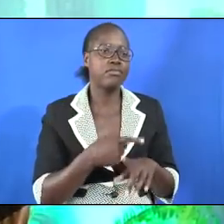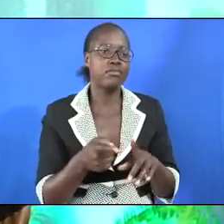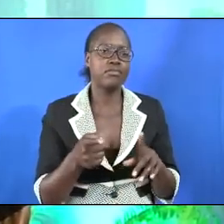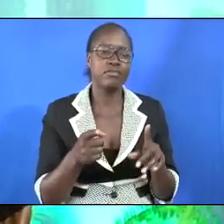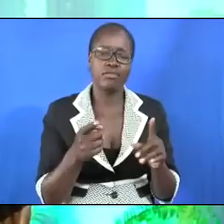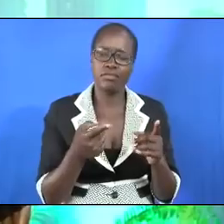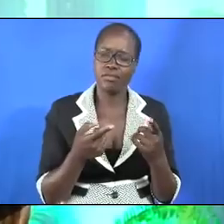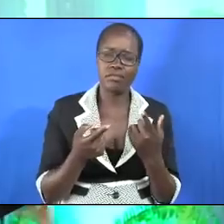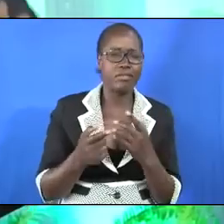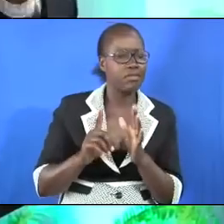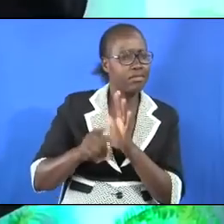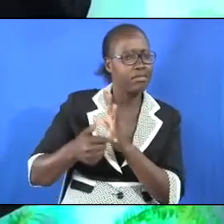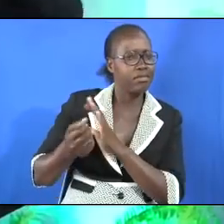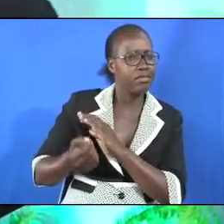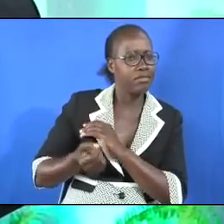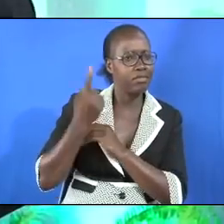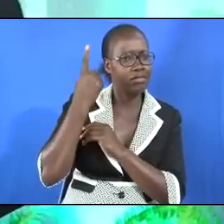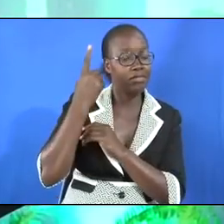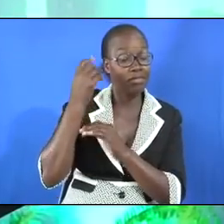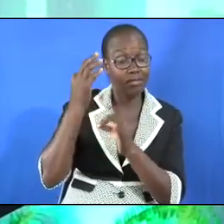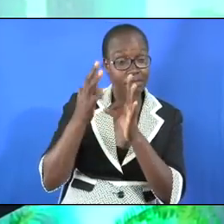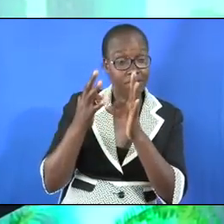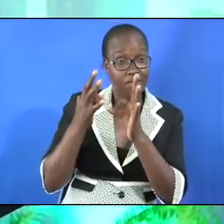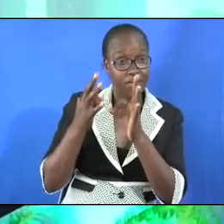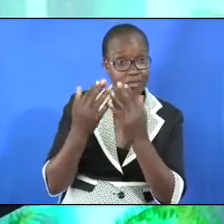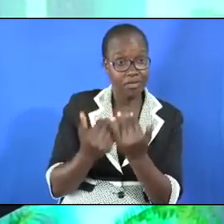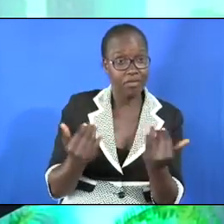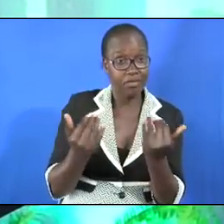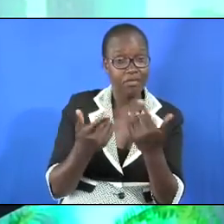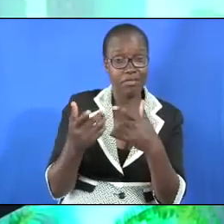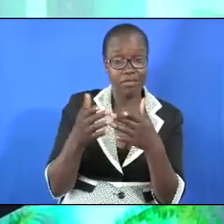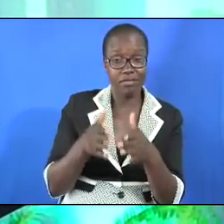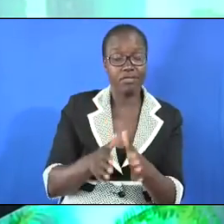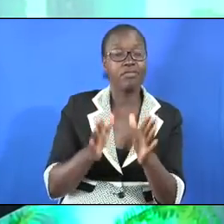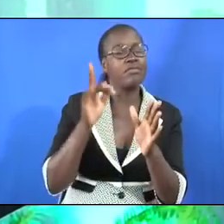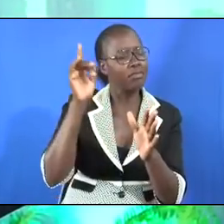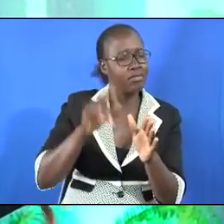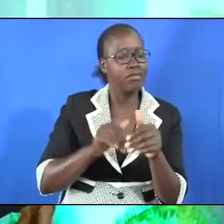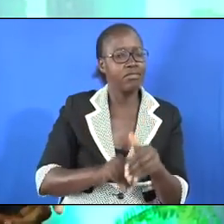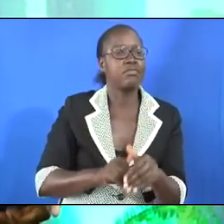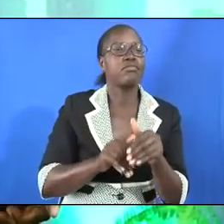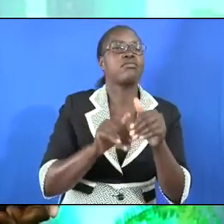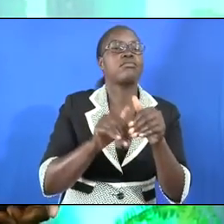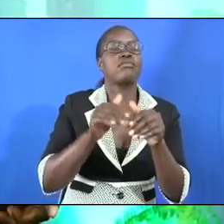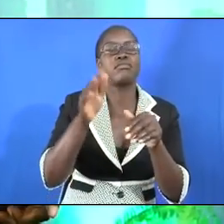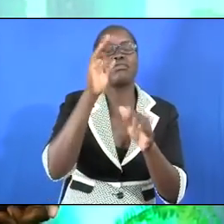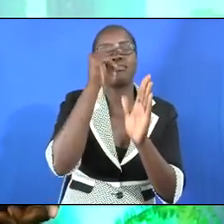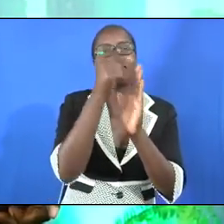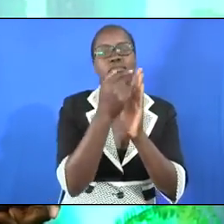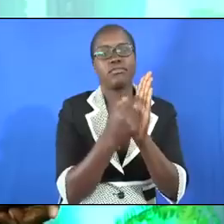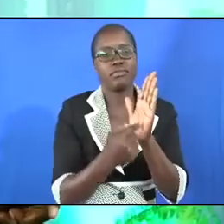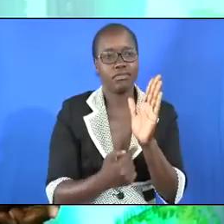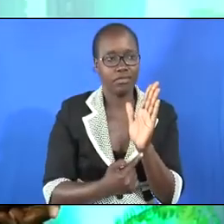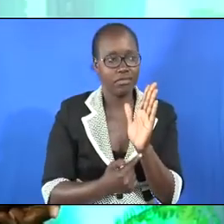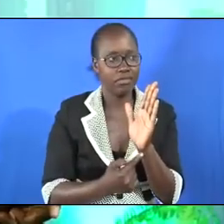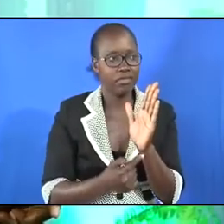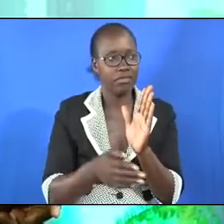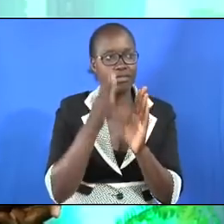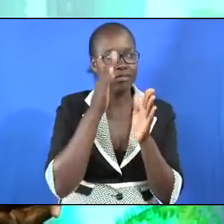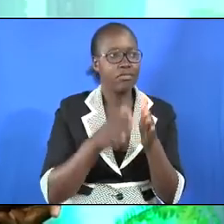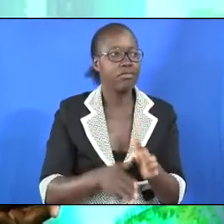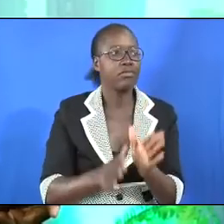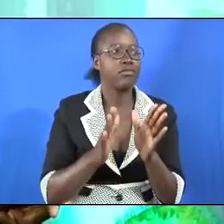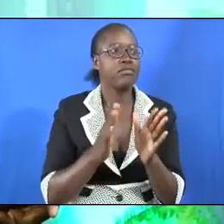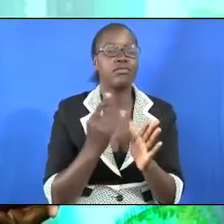understand that if healing will come his way he has to follow God's instructions God's way